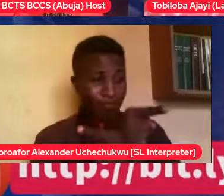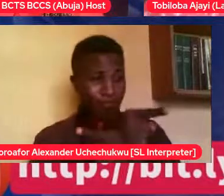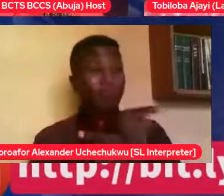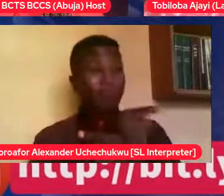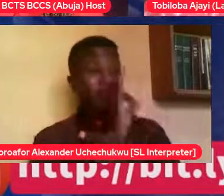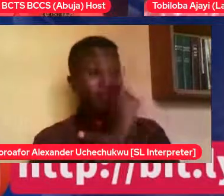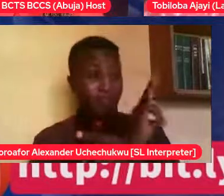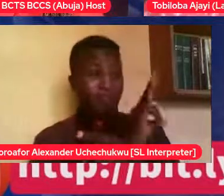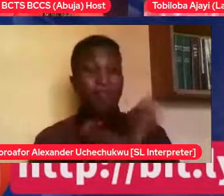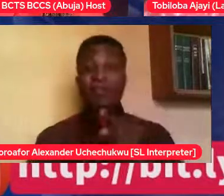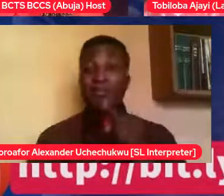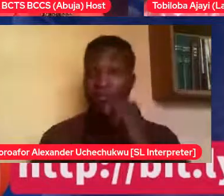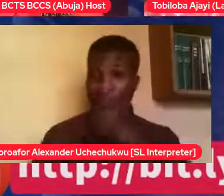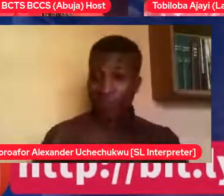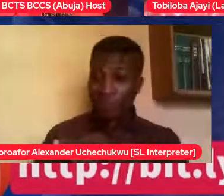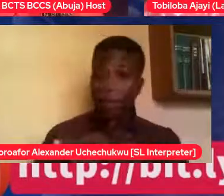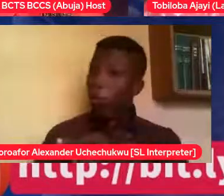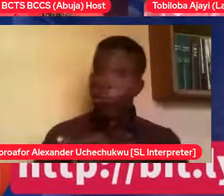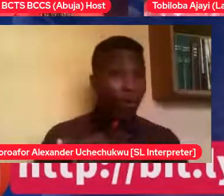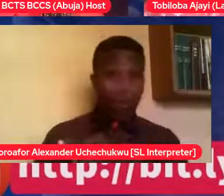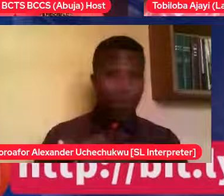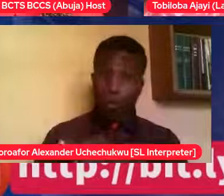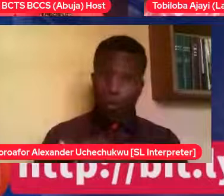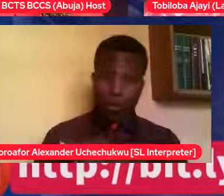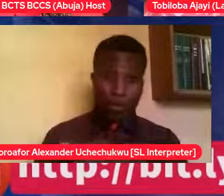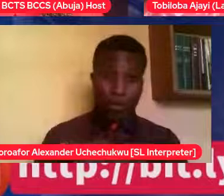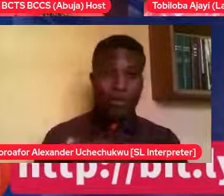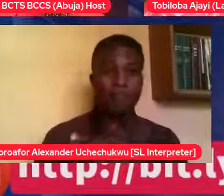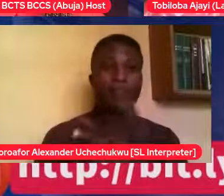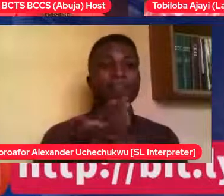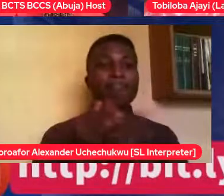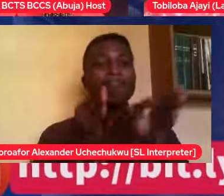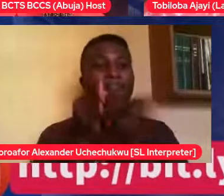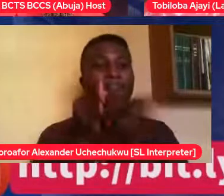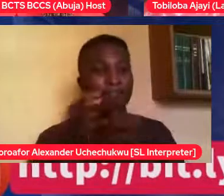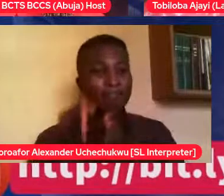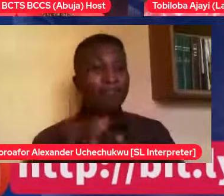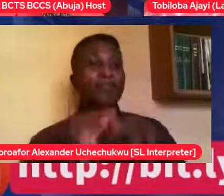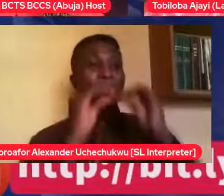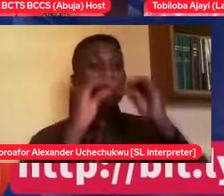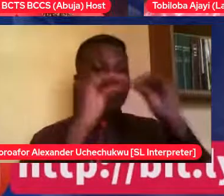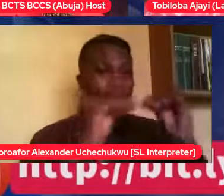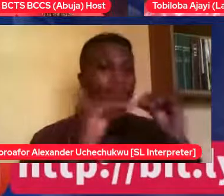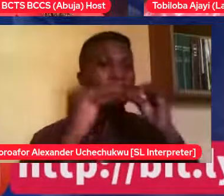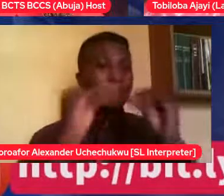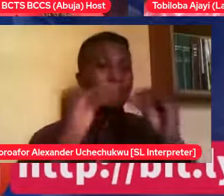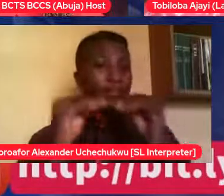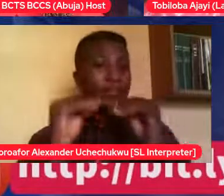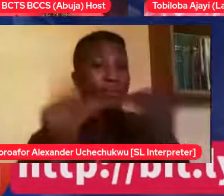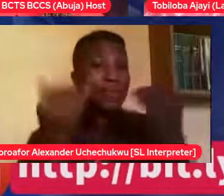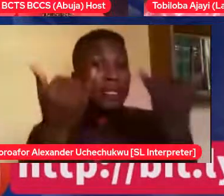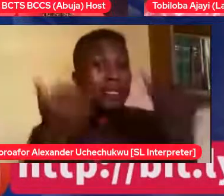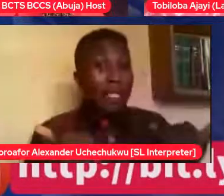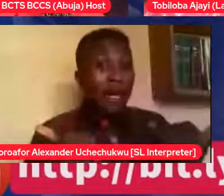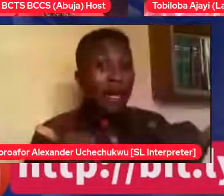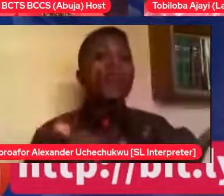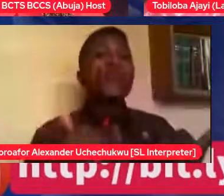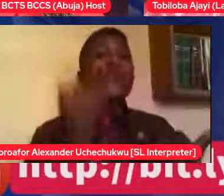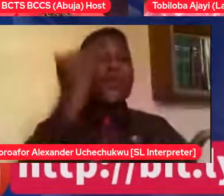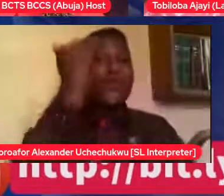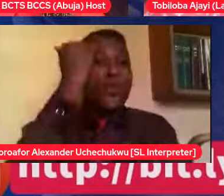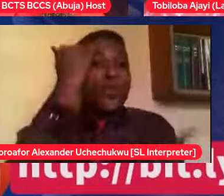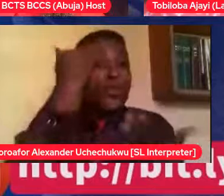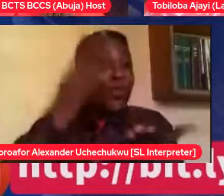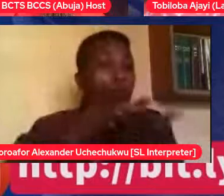learn that. Even now, he's learned it so well to the point that if you go into his room whilst he's having his moment, he's going to start screaming, back,